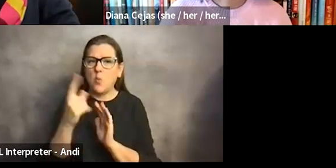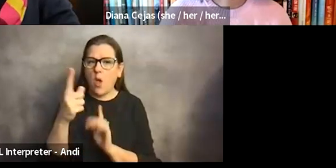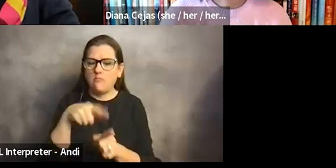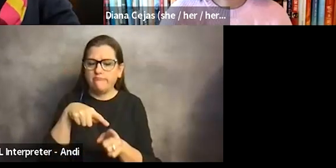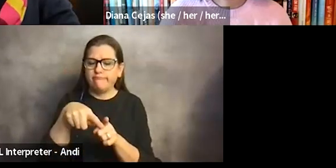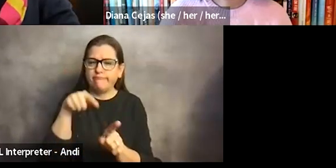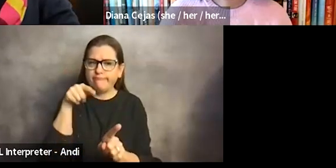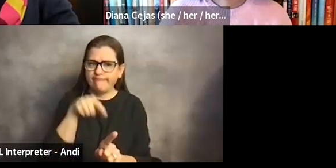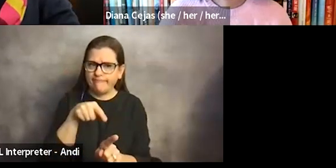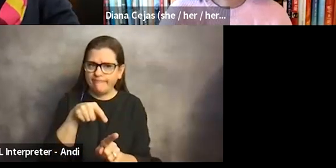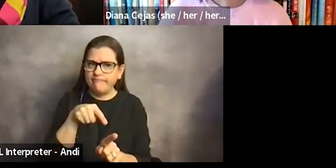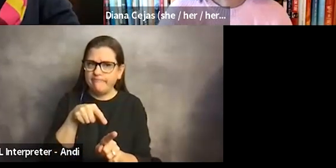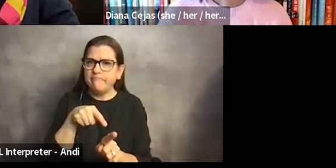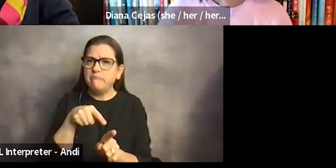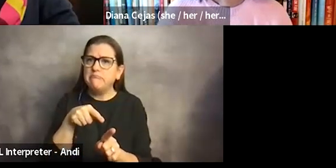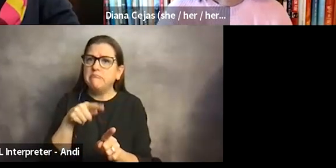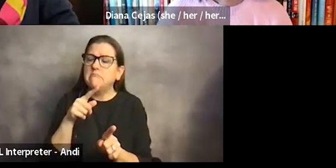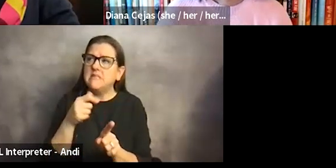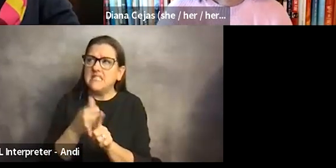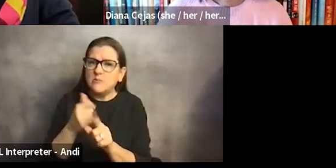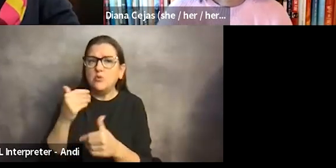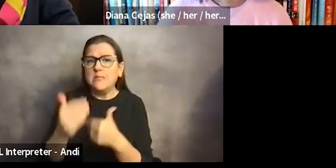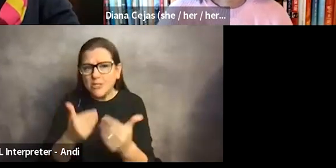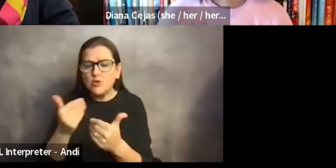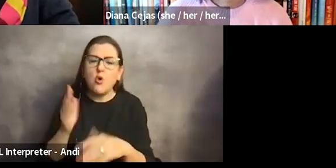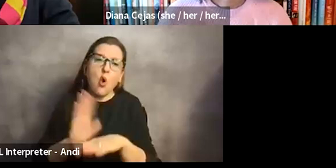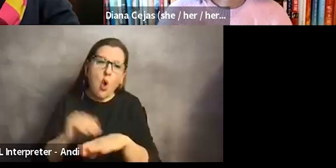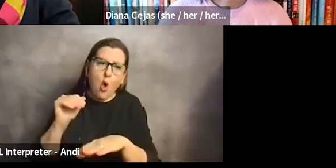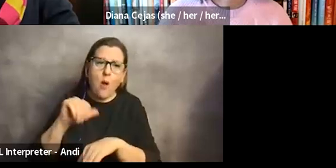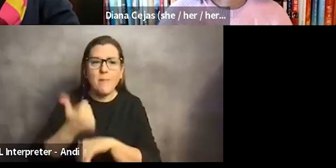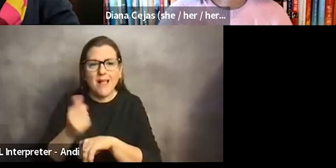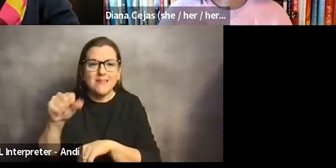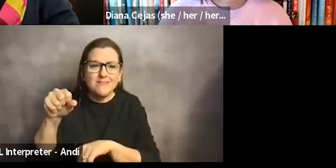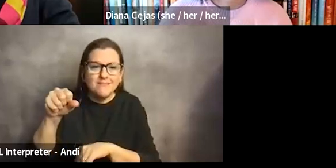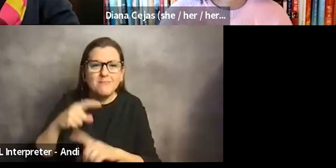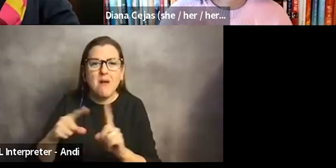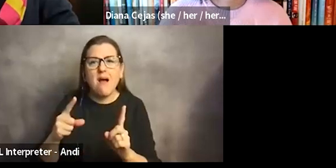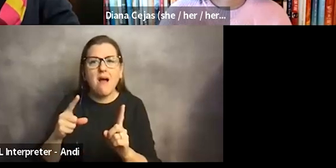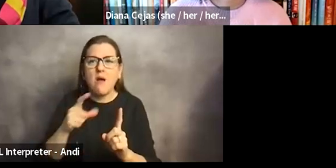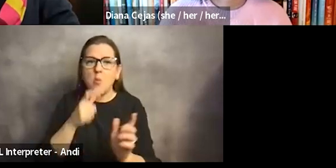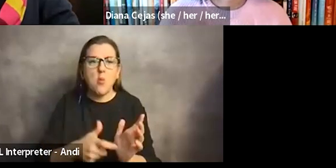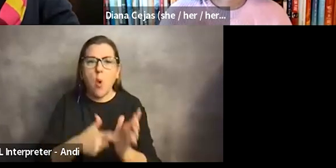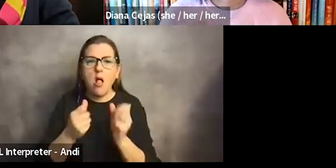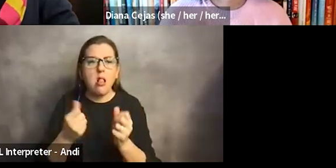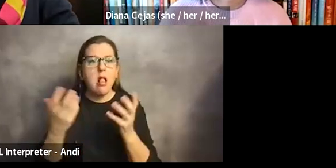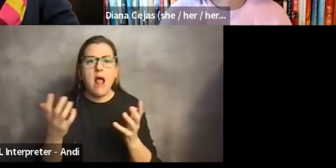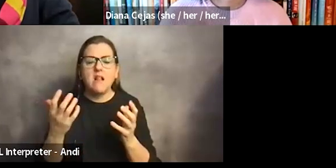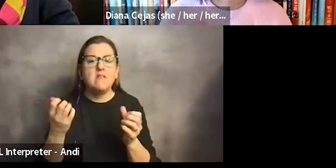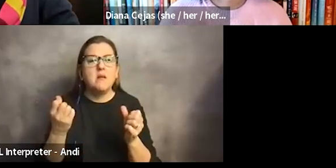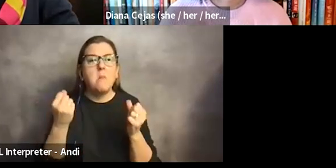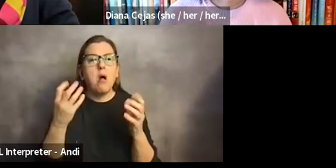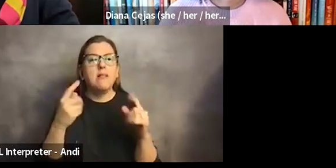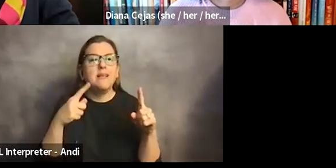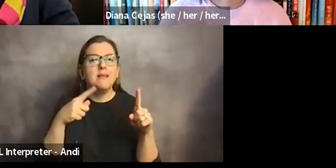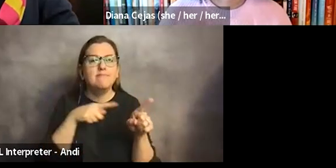was while procedural based, while call based, um, uh, while requiring a lot of multidisciplinary interaction.